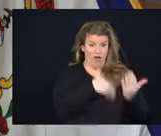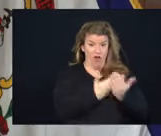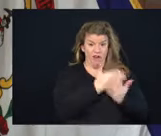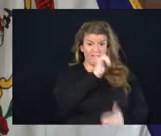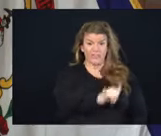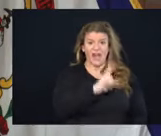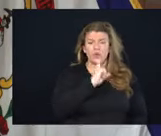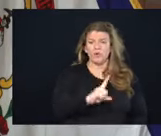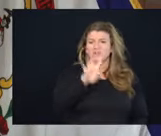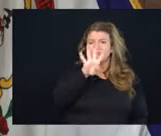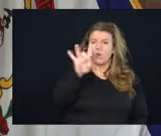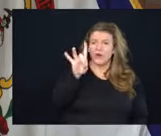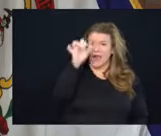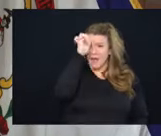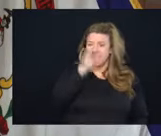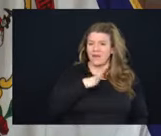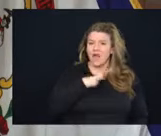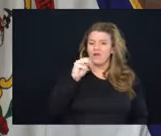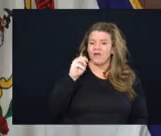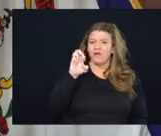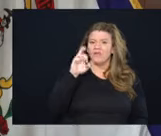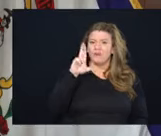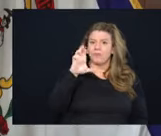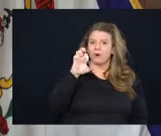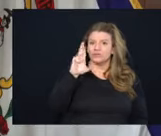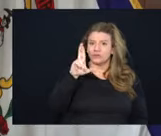48 year old male from Mercer County.